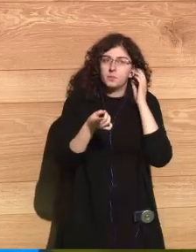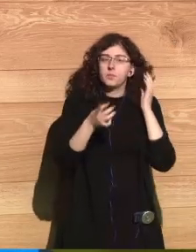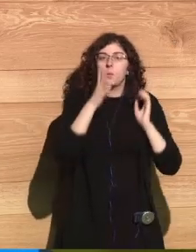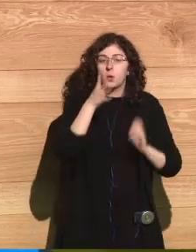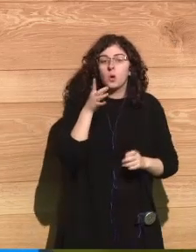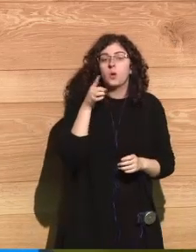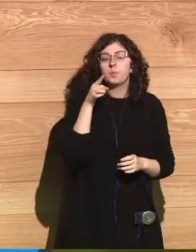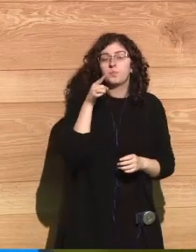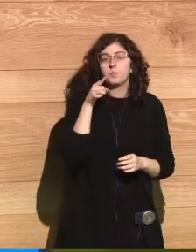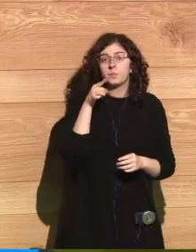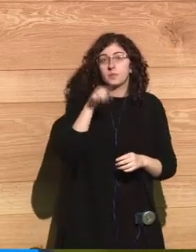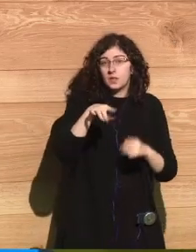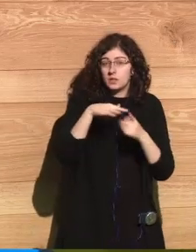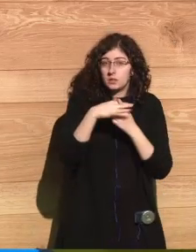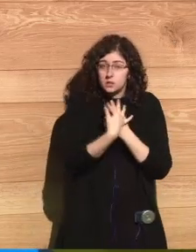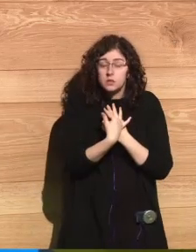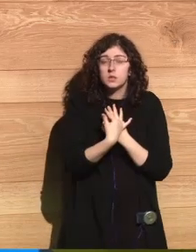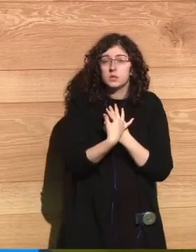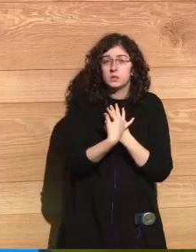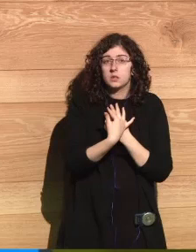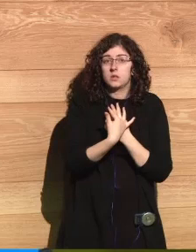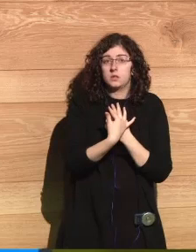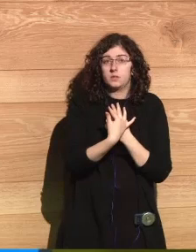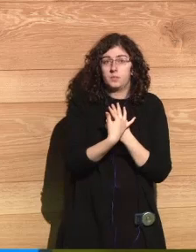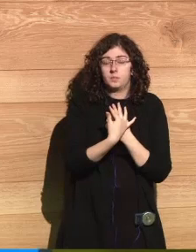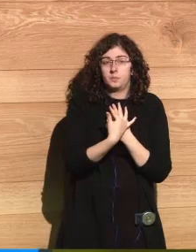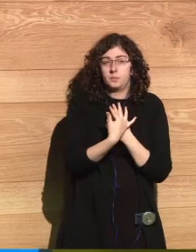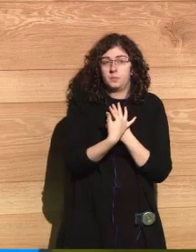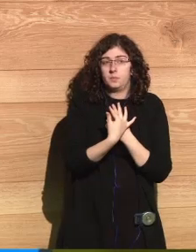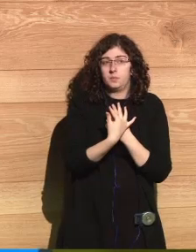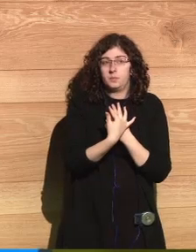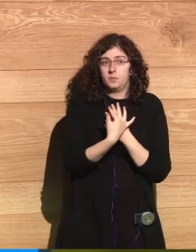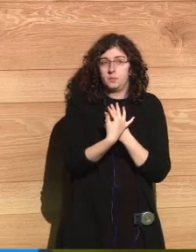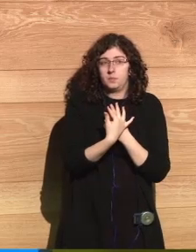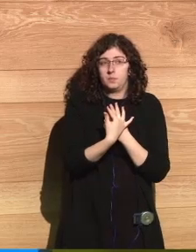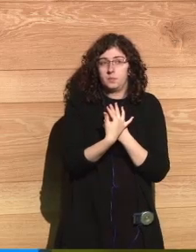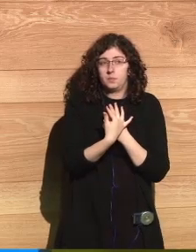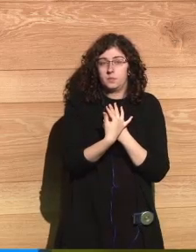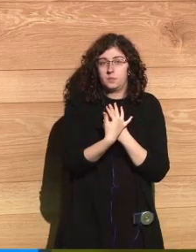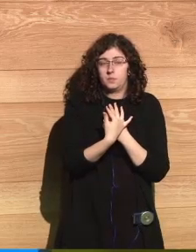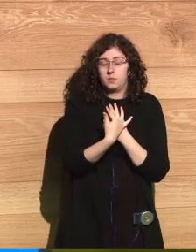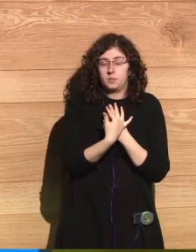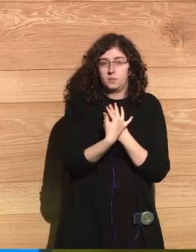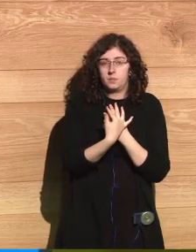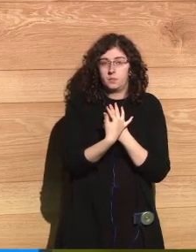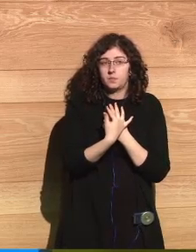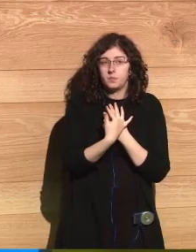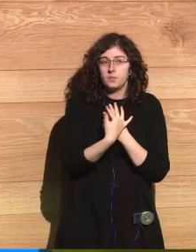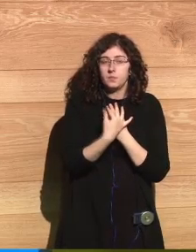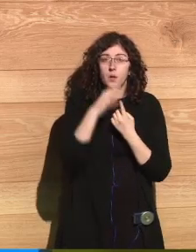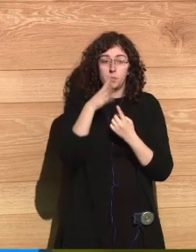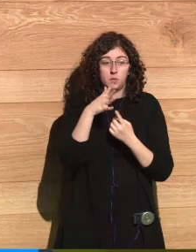circumstances, social, political, psychosocial environment,